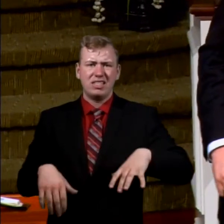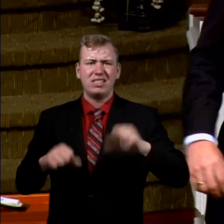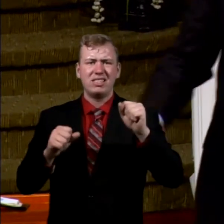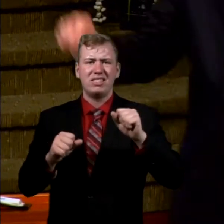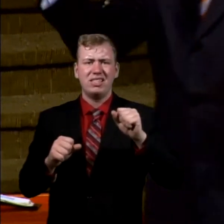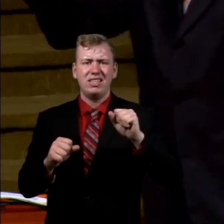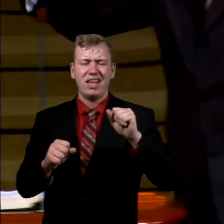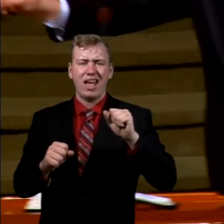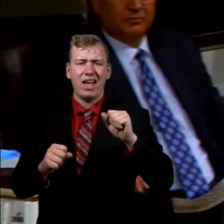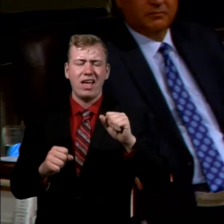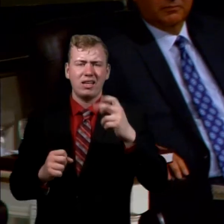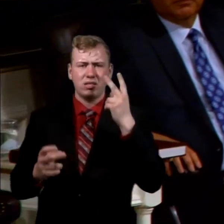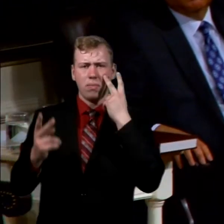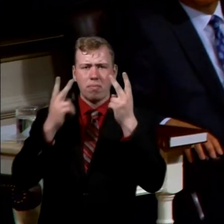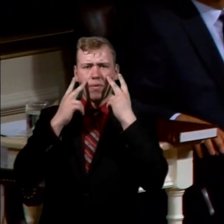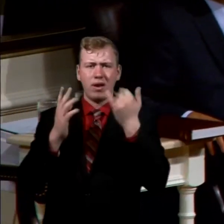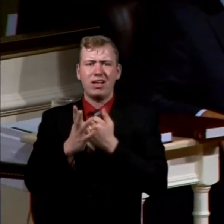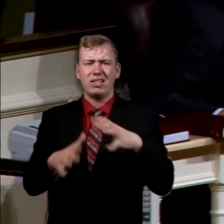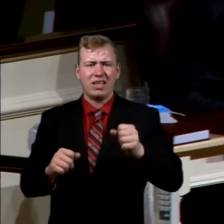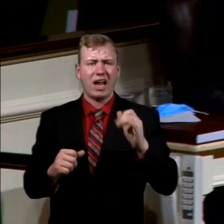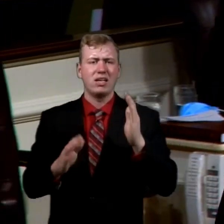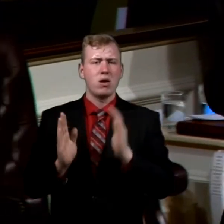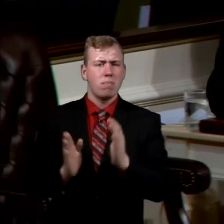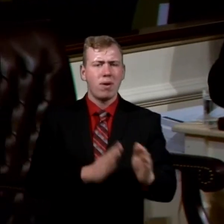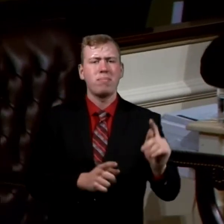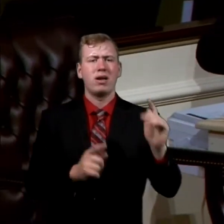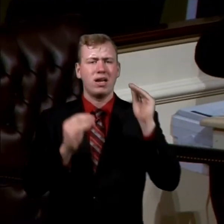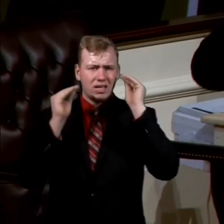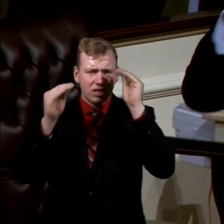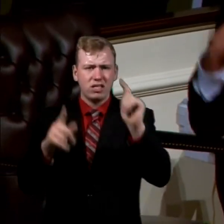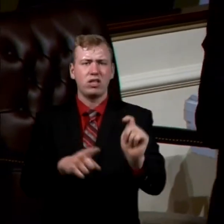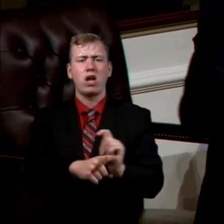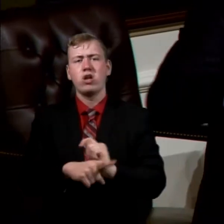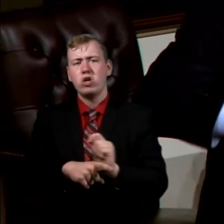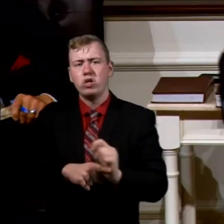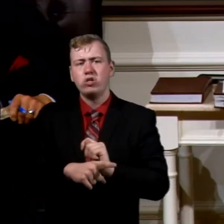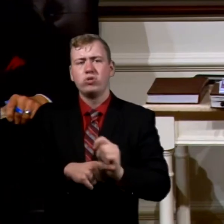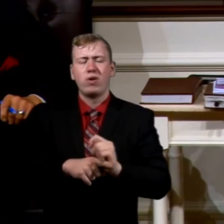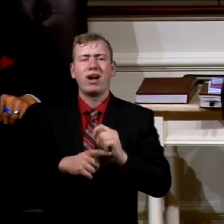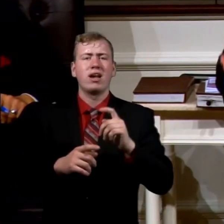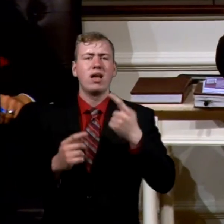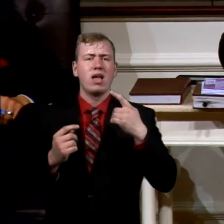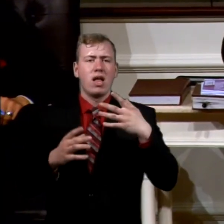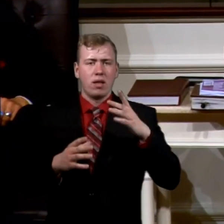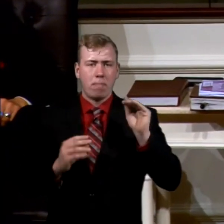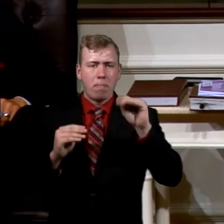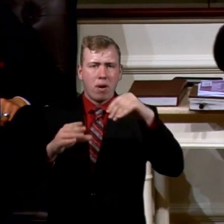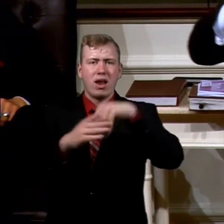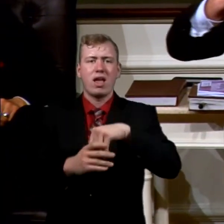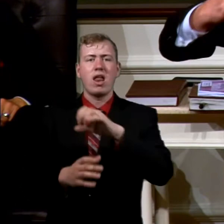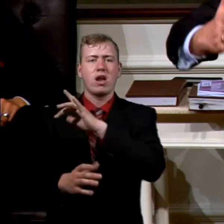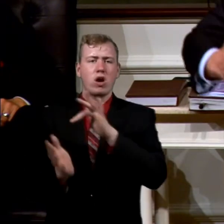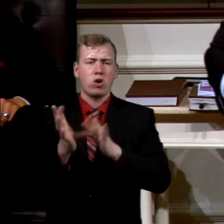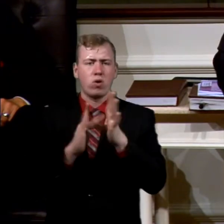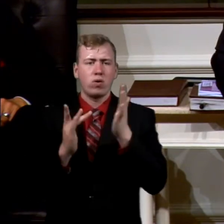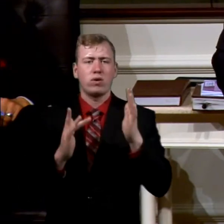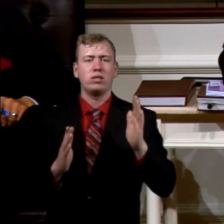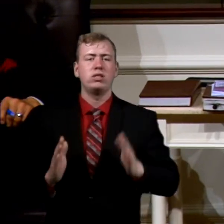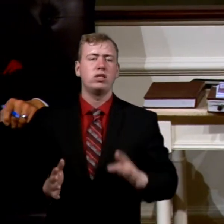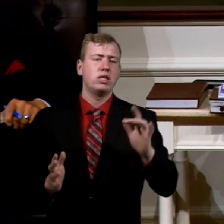take protection. It does take preparation and teaching and training and protecting and getting them into a Christian education